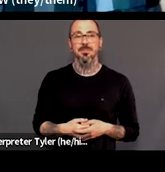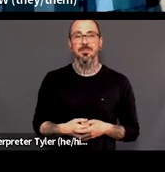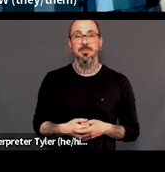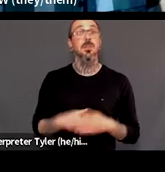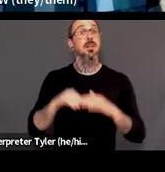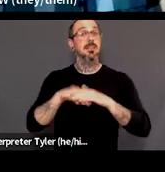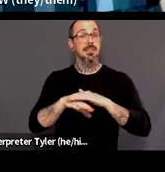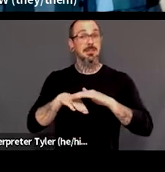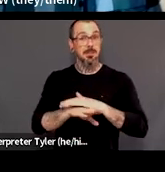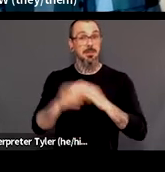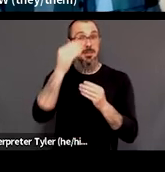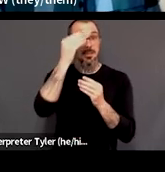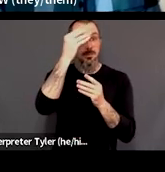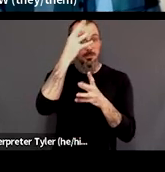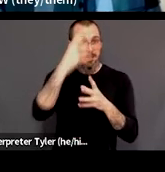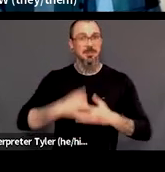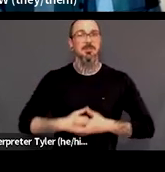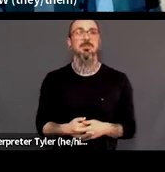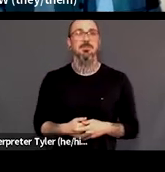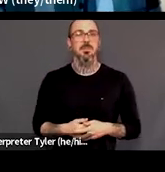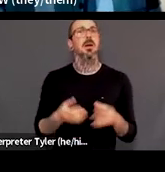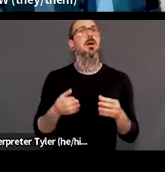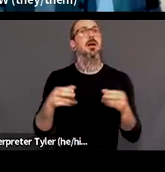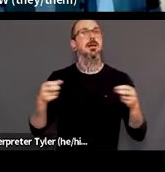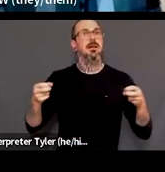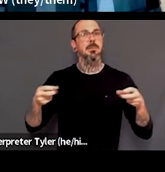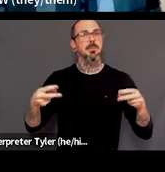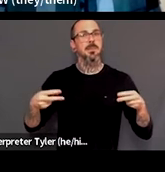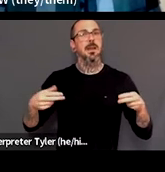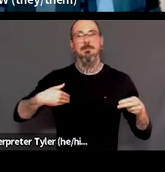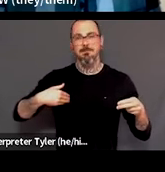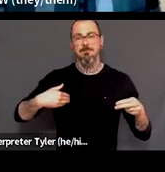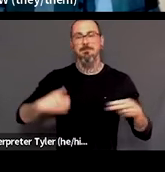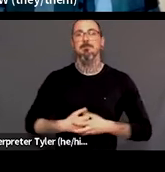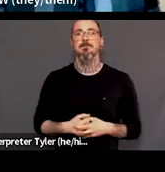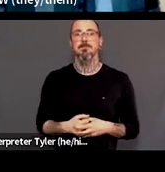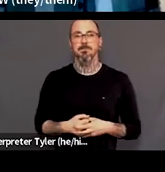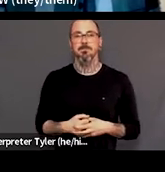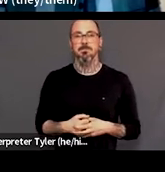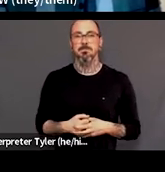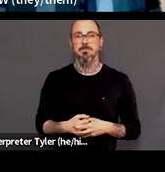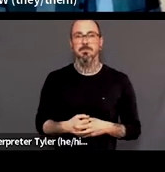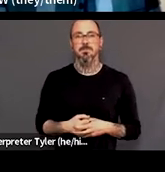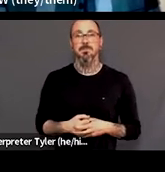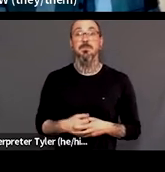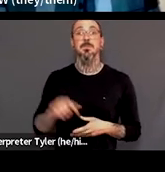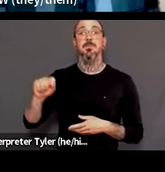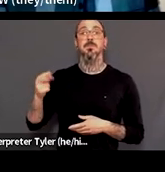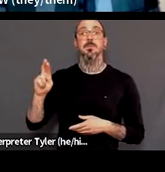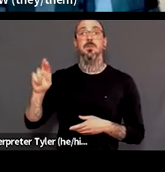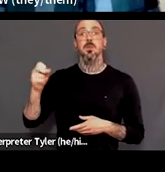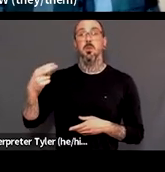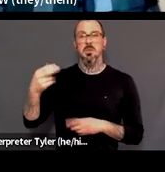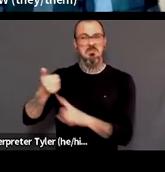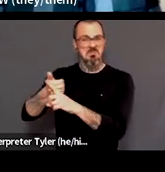accessibility information we do have closed captioning available during the webinar we have trish from national captioning